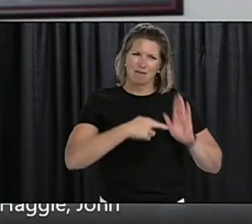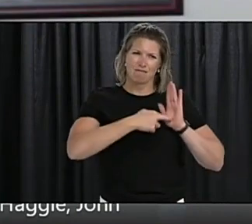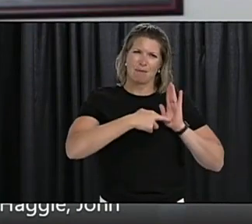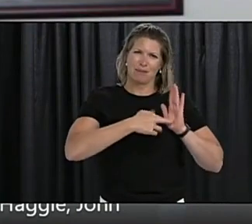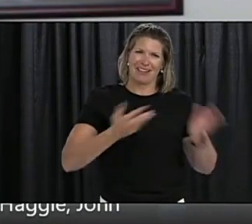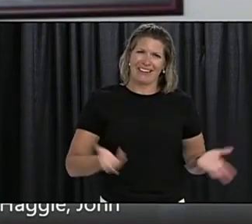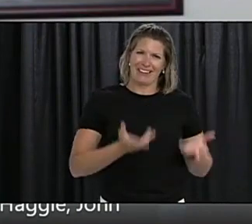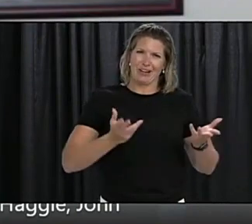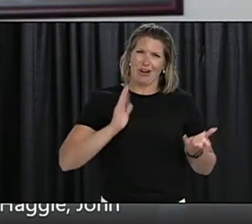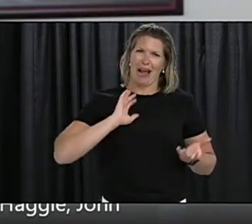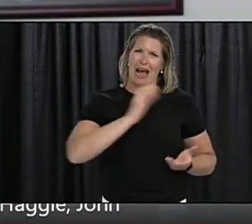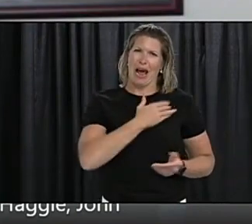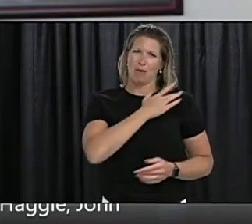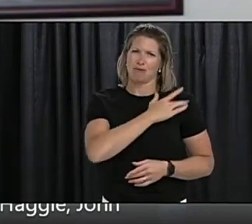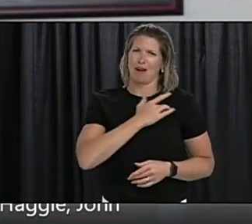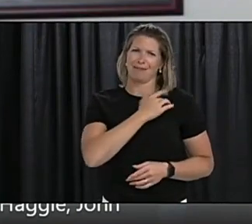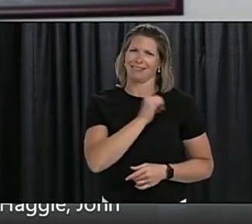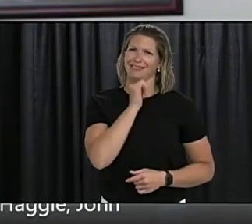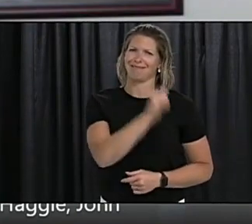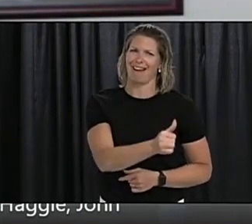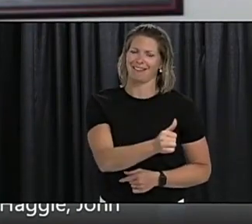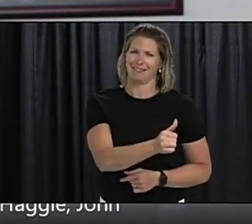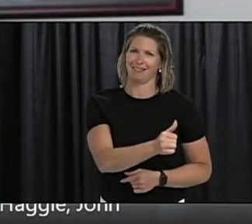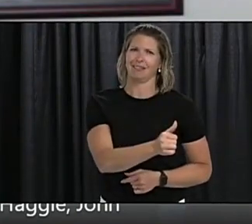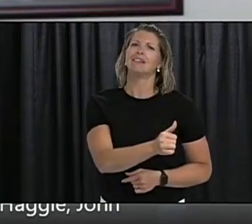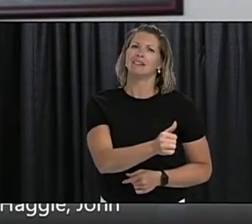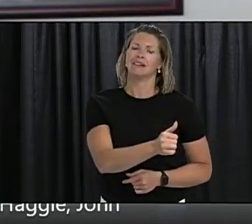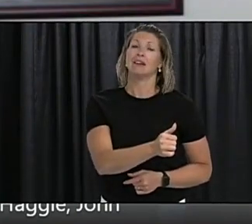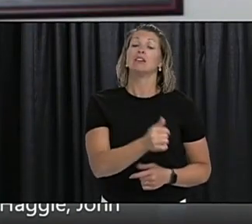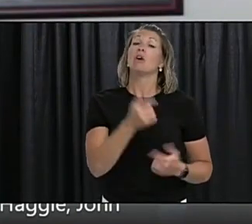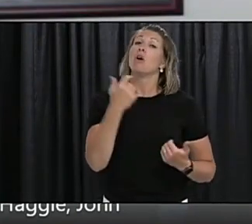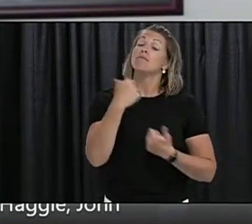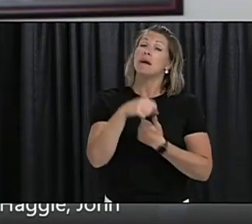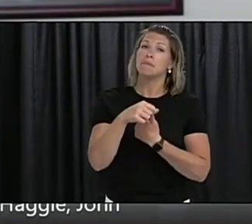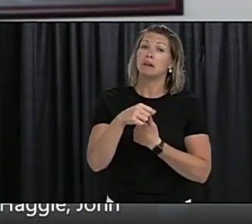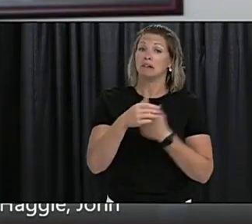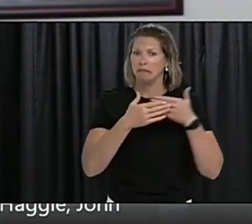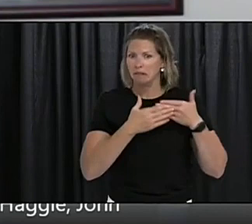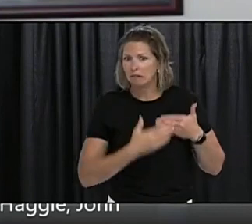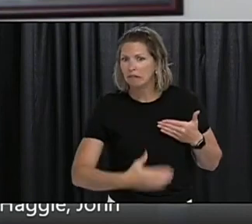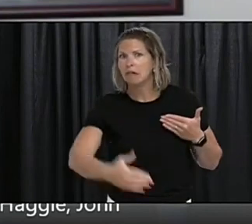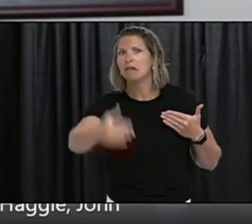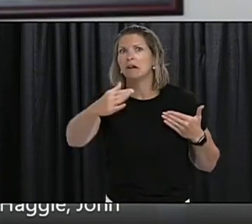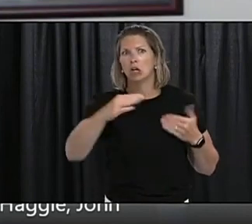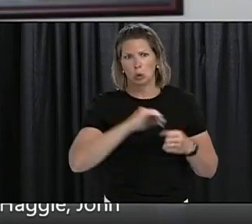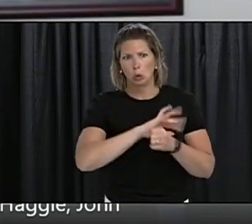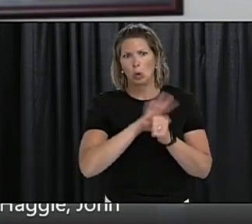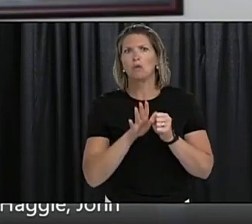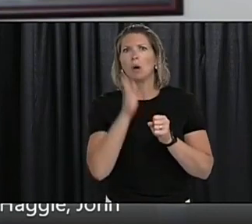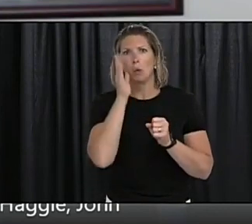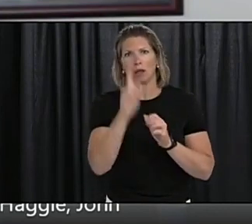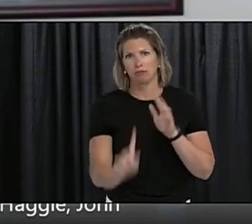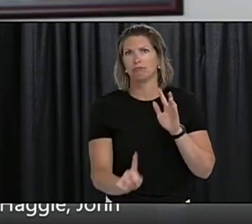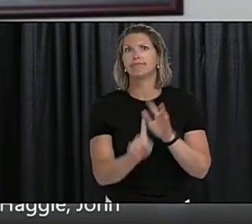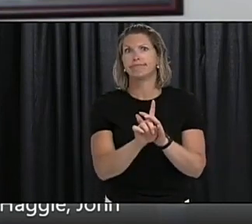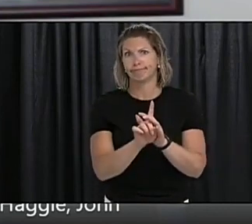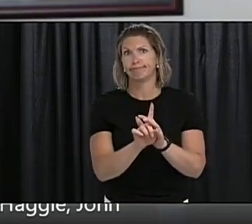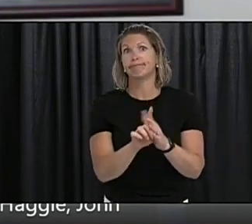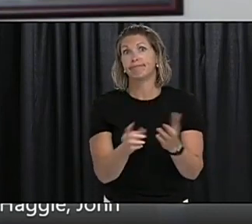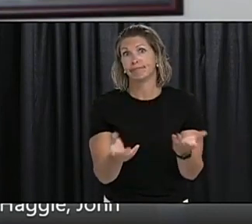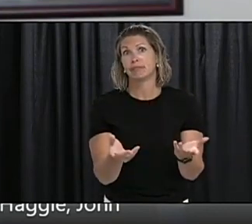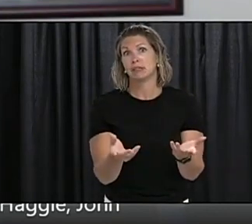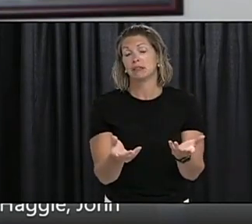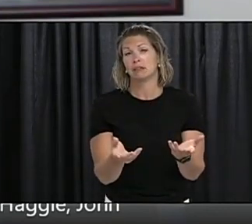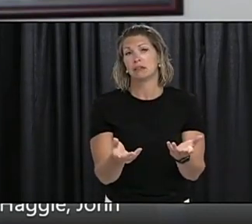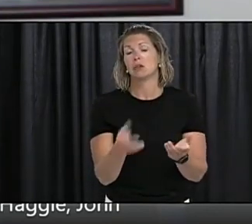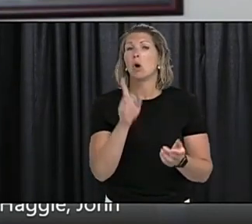heartened to see that. We do need to bear in mind that this is going to be a way of life now for some time to come. So the challenges I